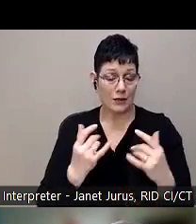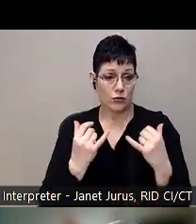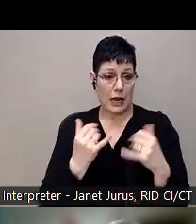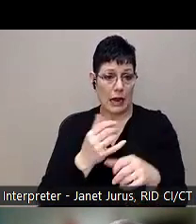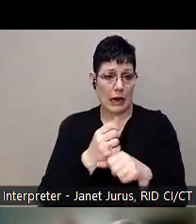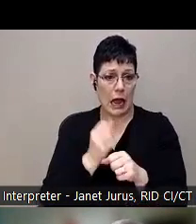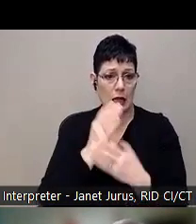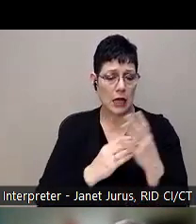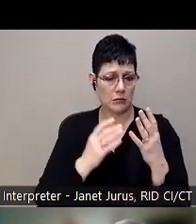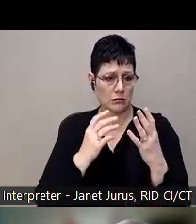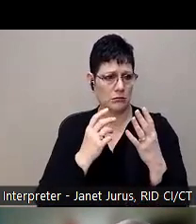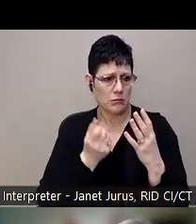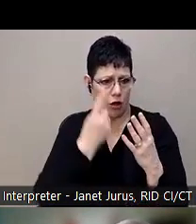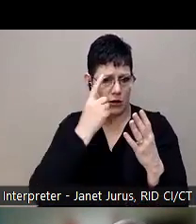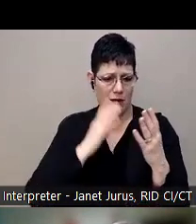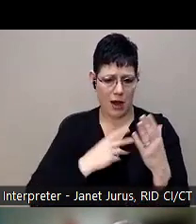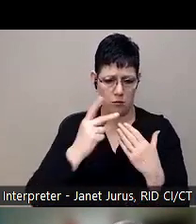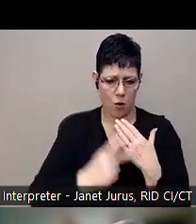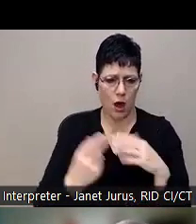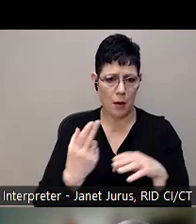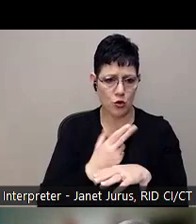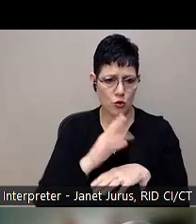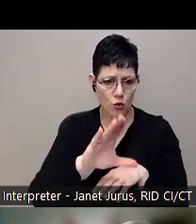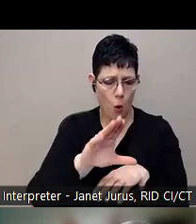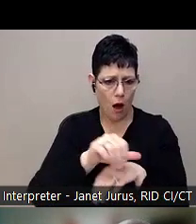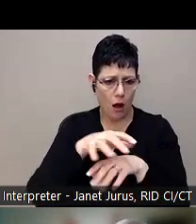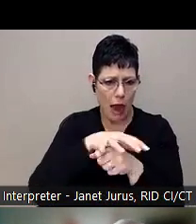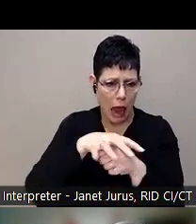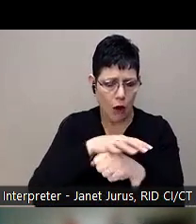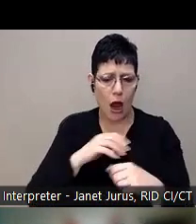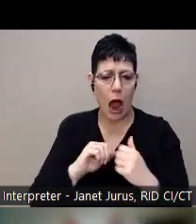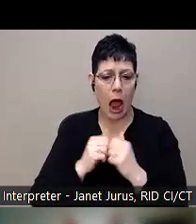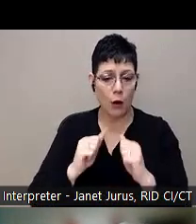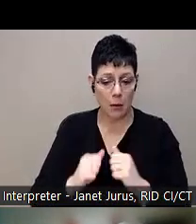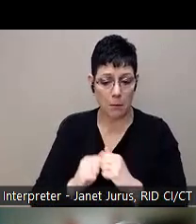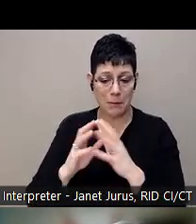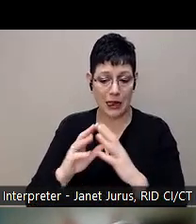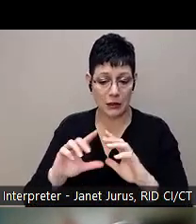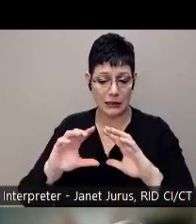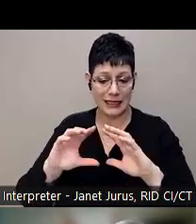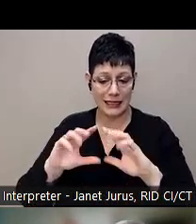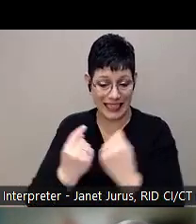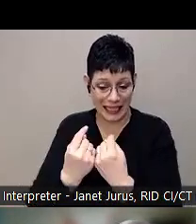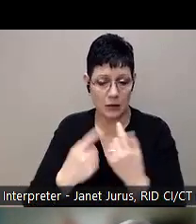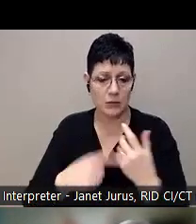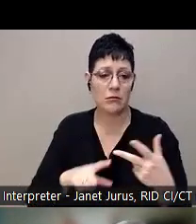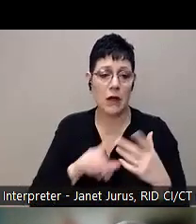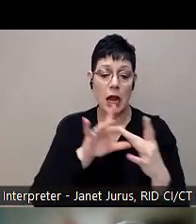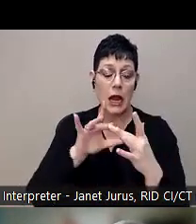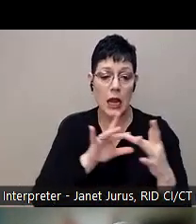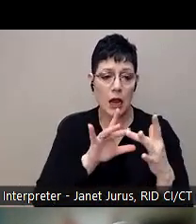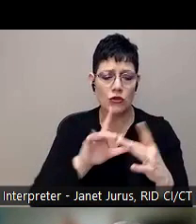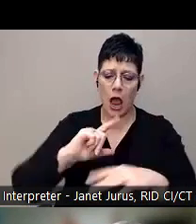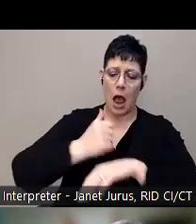curriculum that you can use in your context, gain ideas for building a team, making connections, establishing what we call a